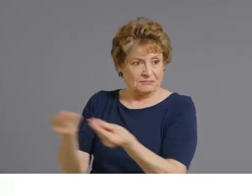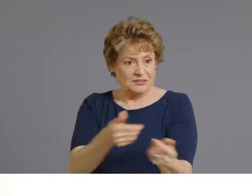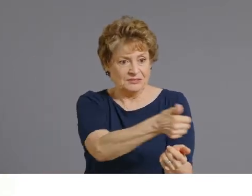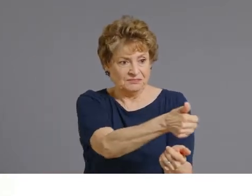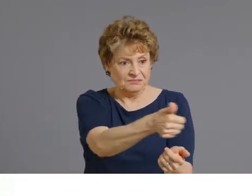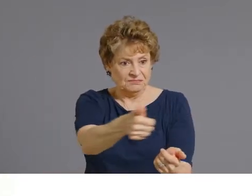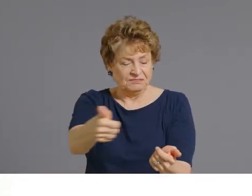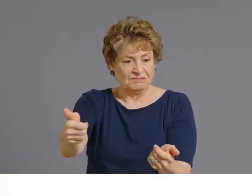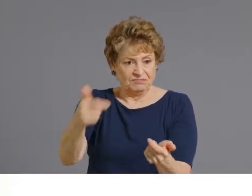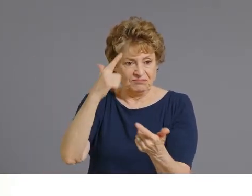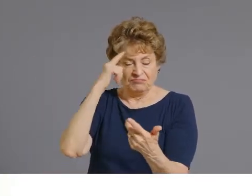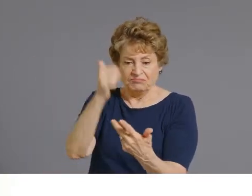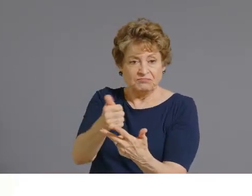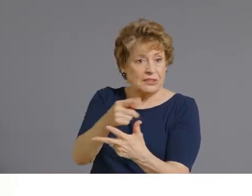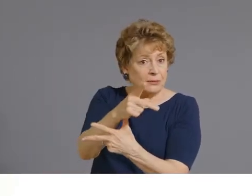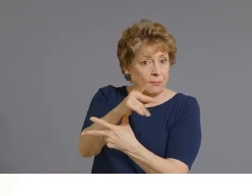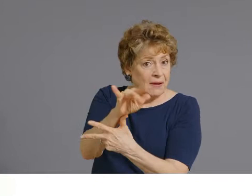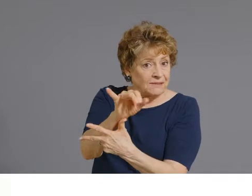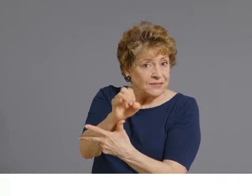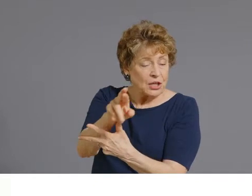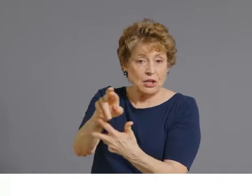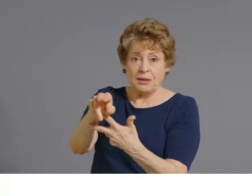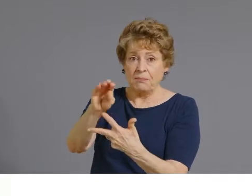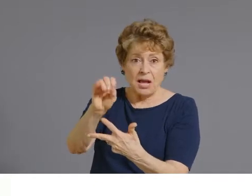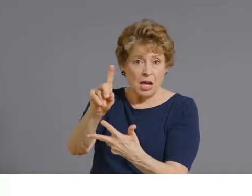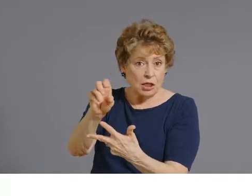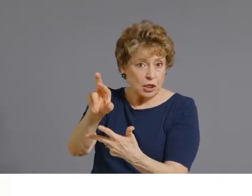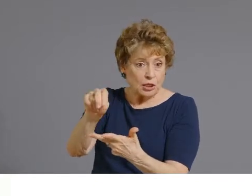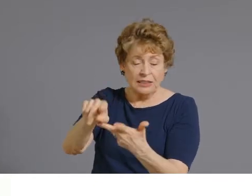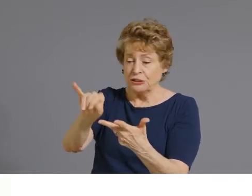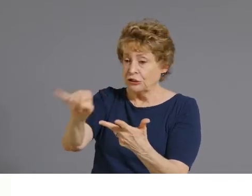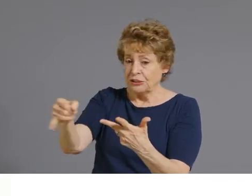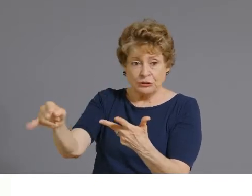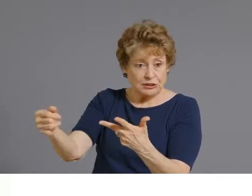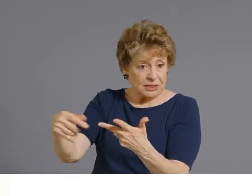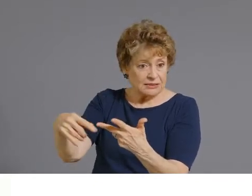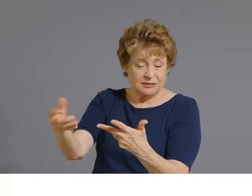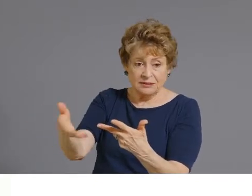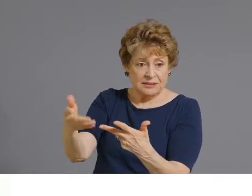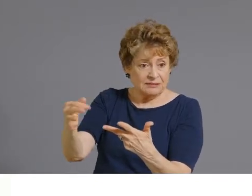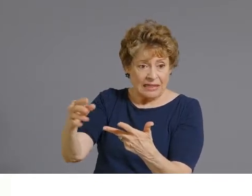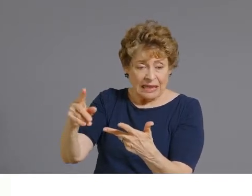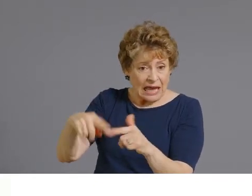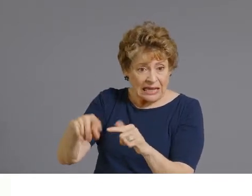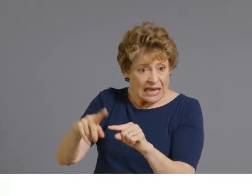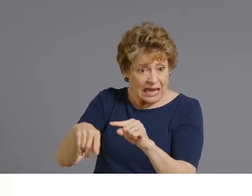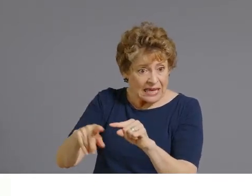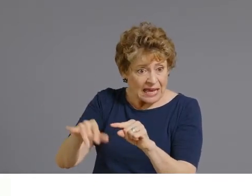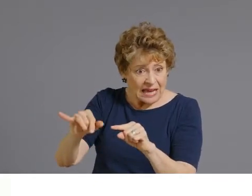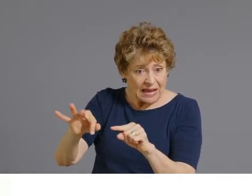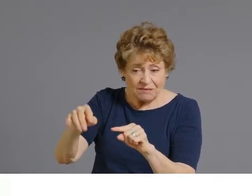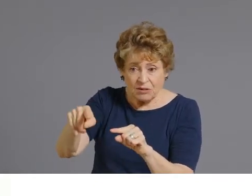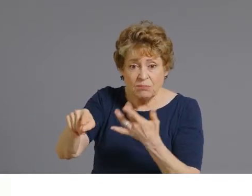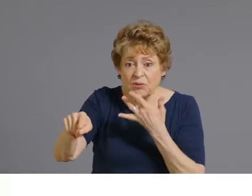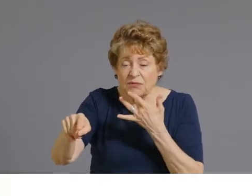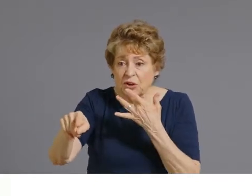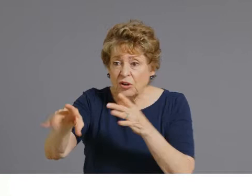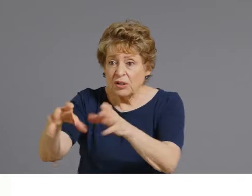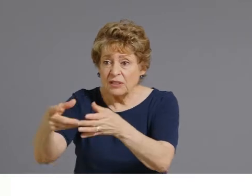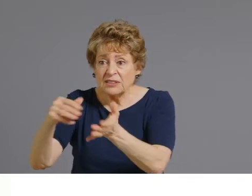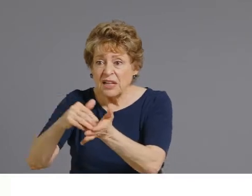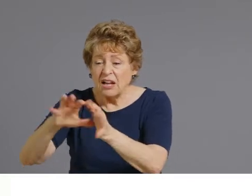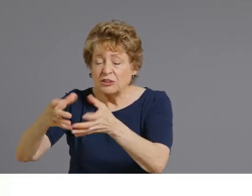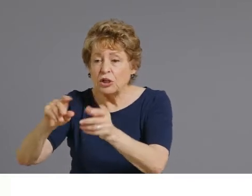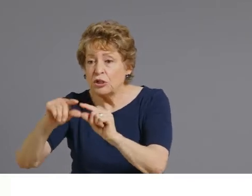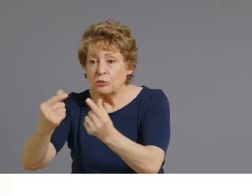or Janssen, the Johnson and Johnson vaccine. So if a provider has a preference to administer a one dose vaccine or a two dose vaccine or